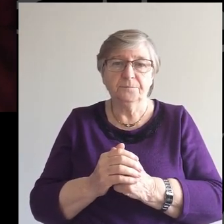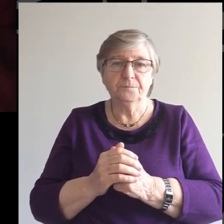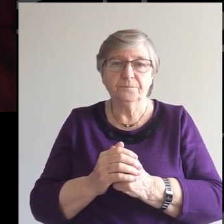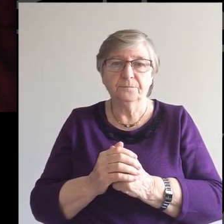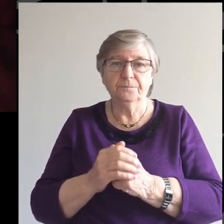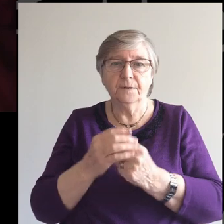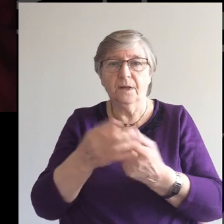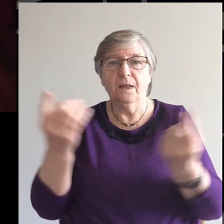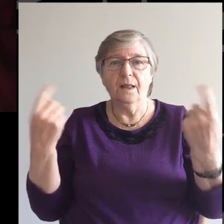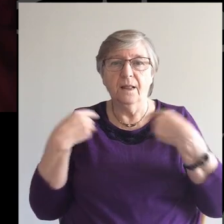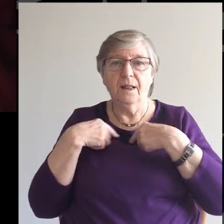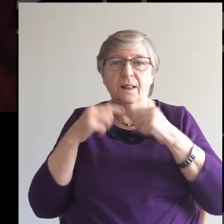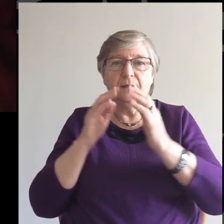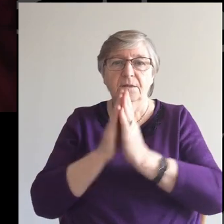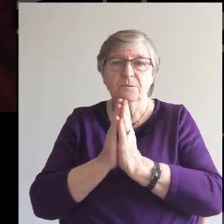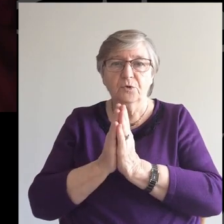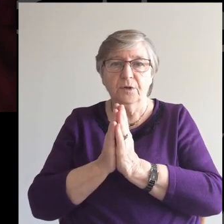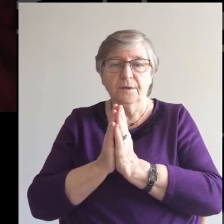Let us pray